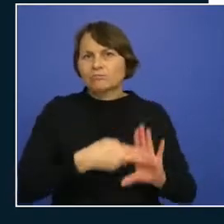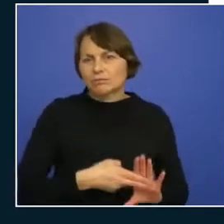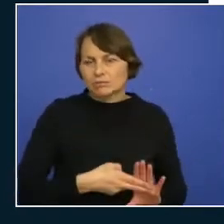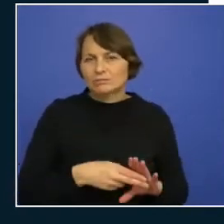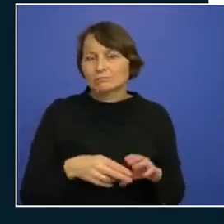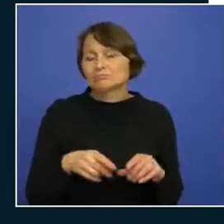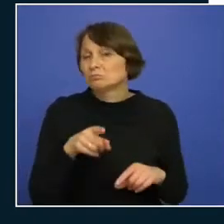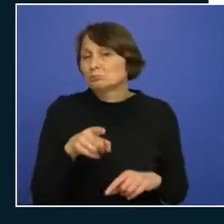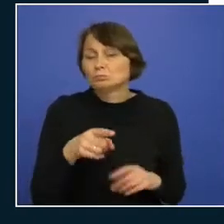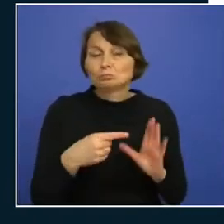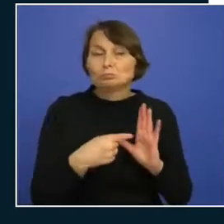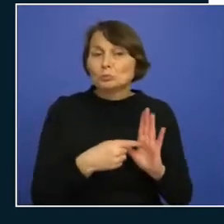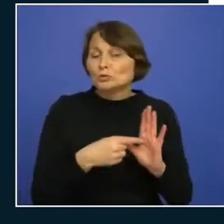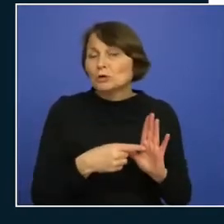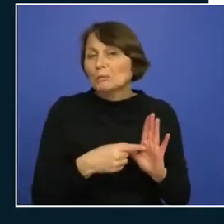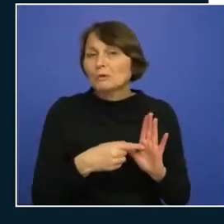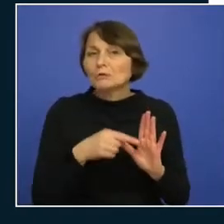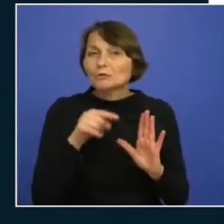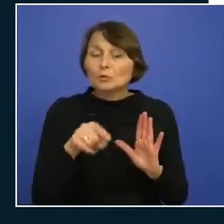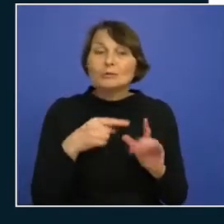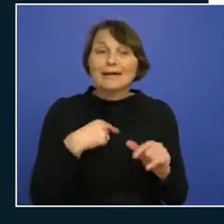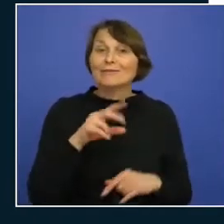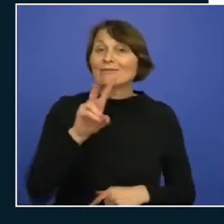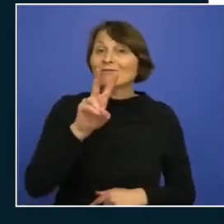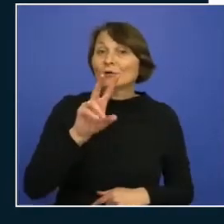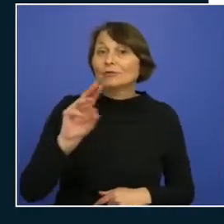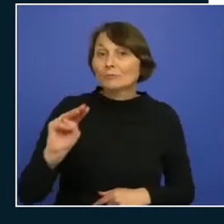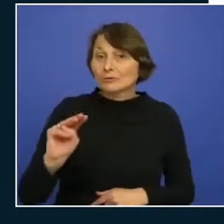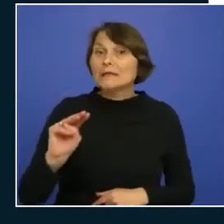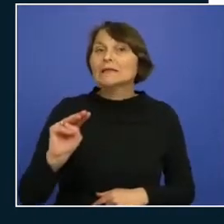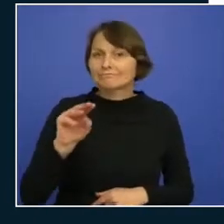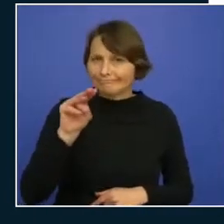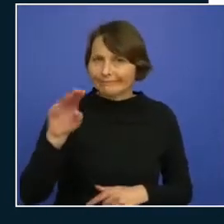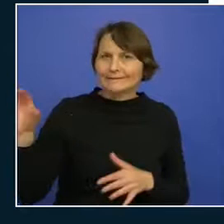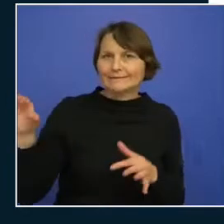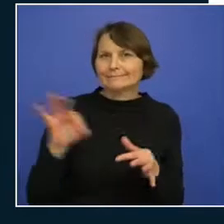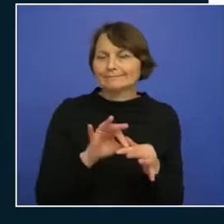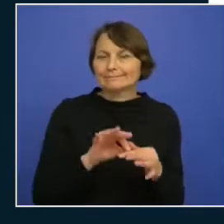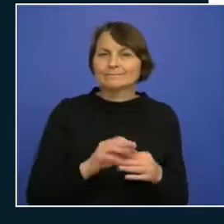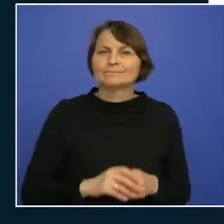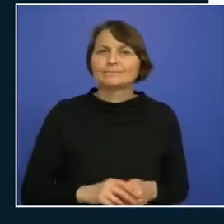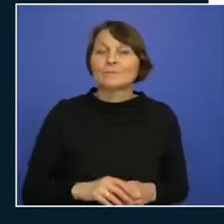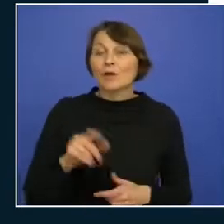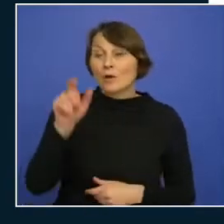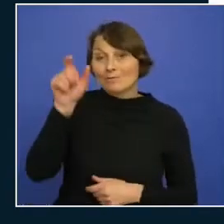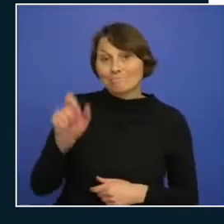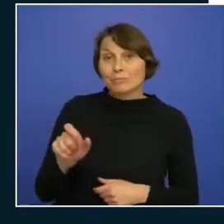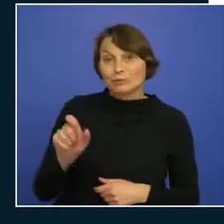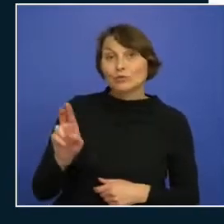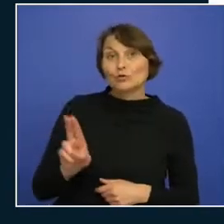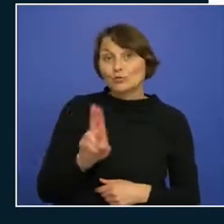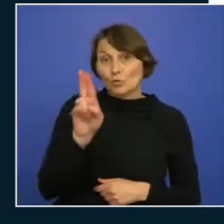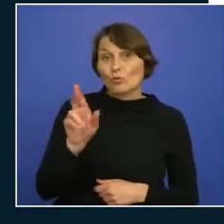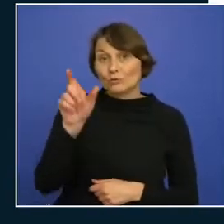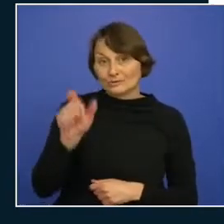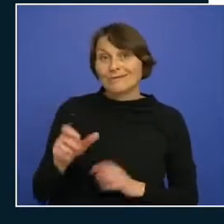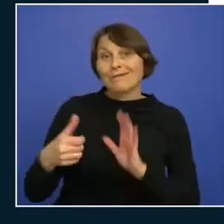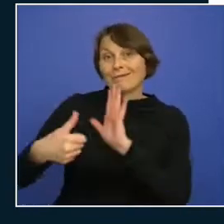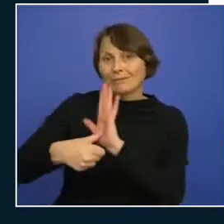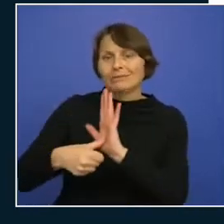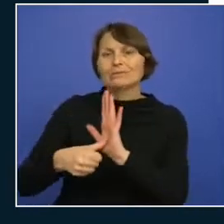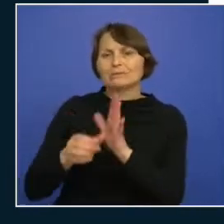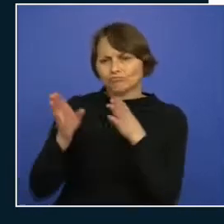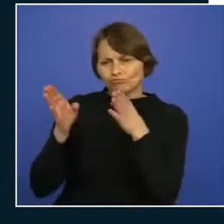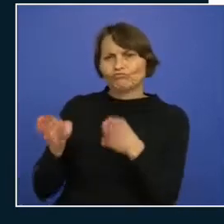for example a virtual machine and a user assigned managed identity is created as a standalone resource